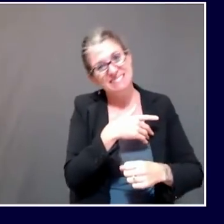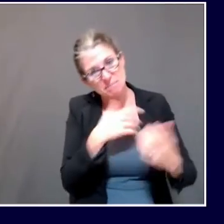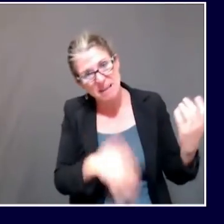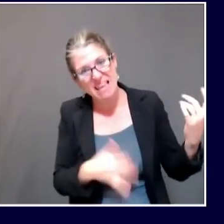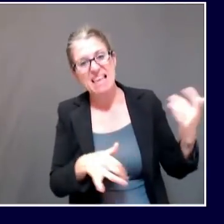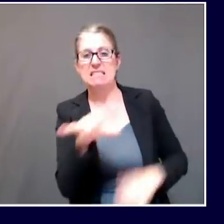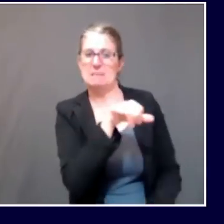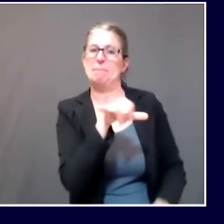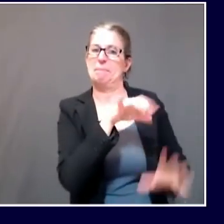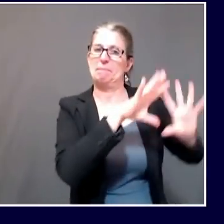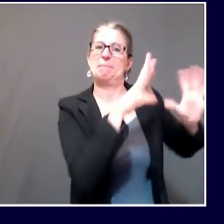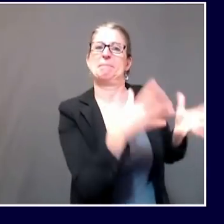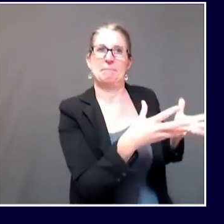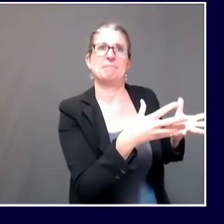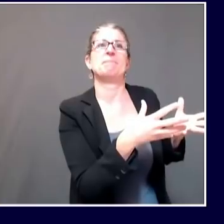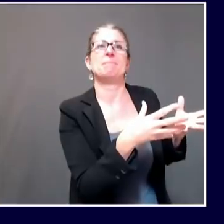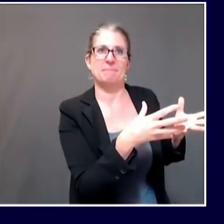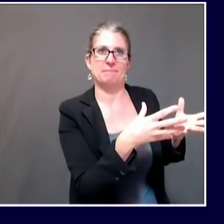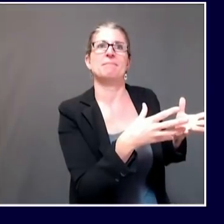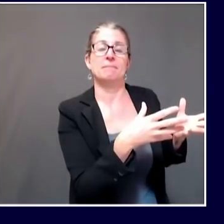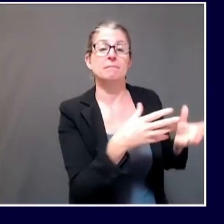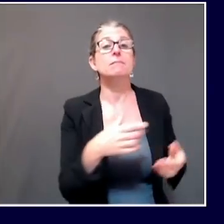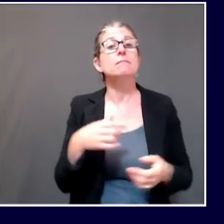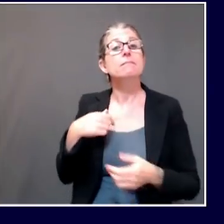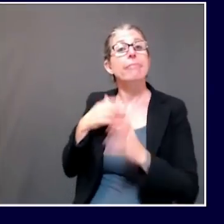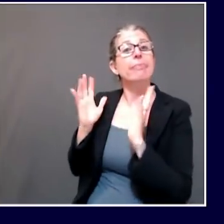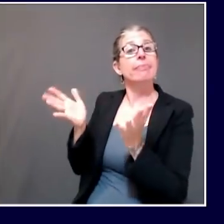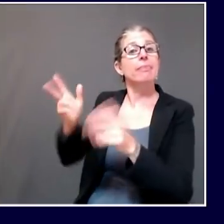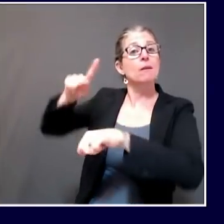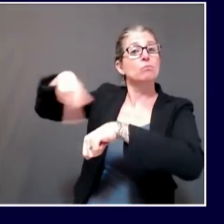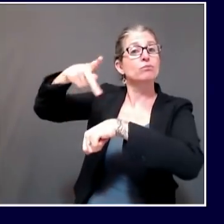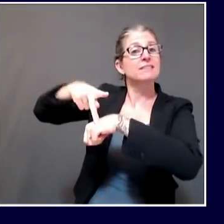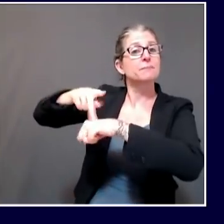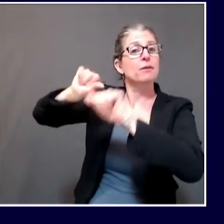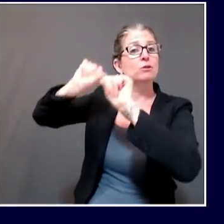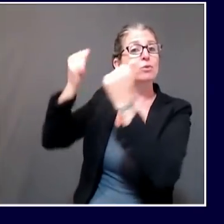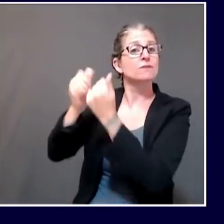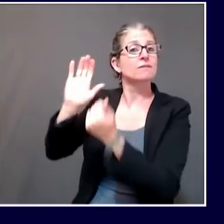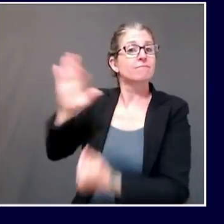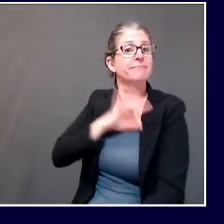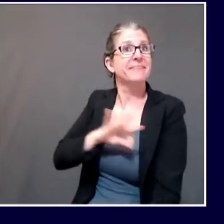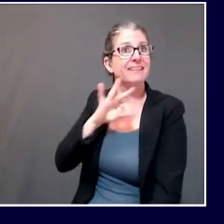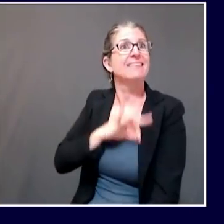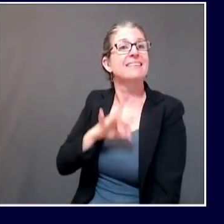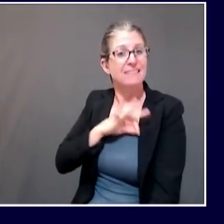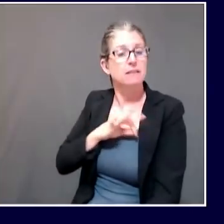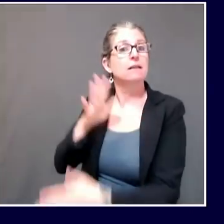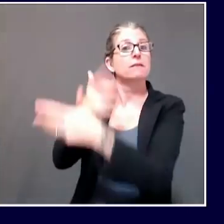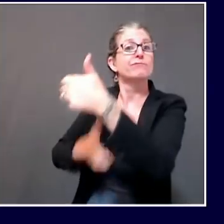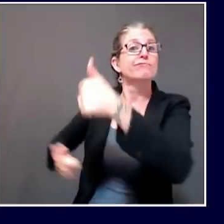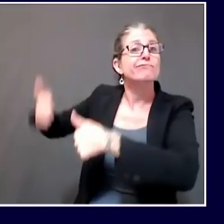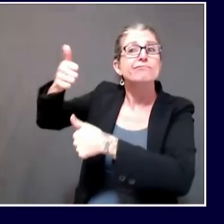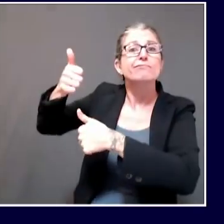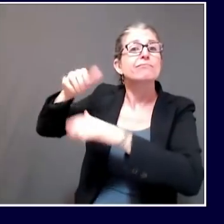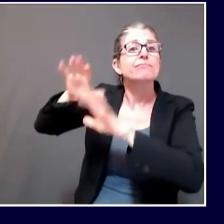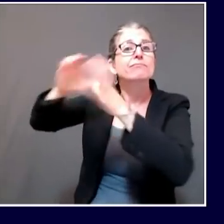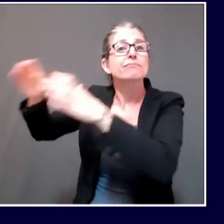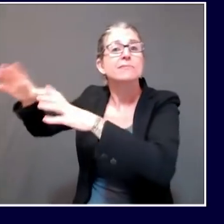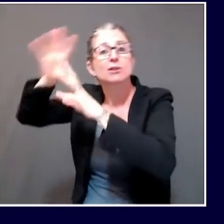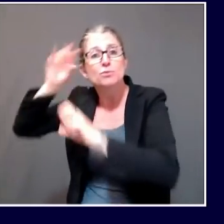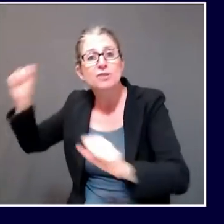as well as the school superintendents and the school boards, to try to